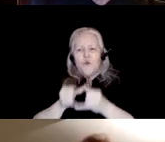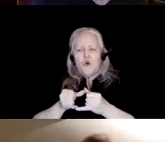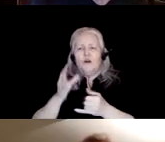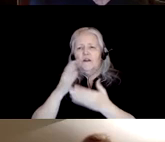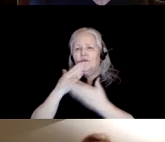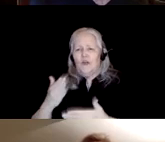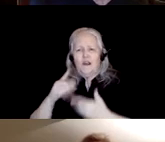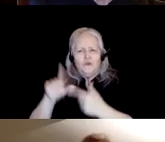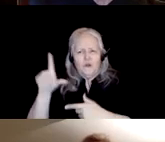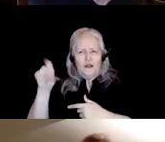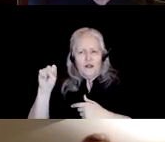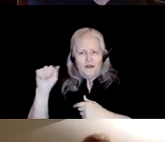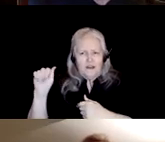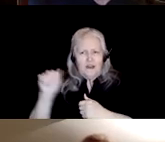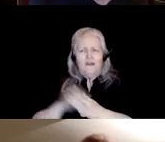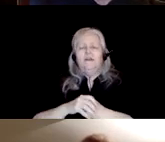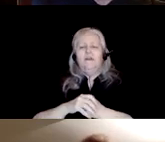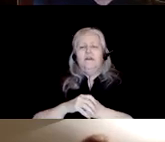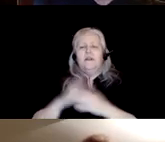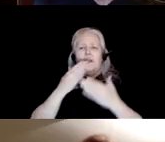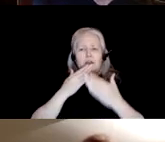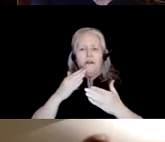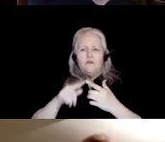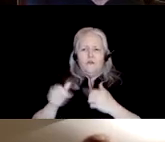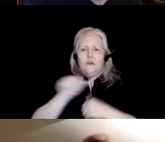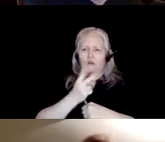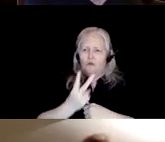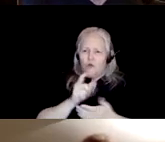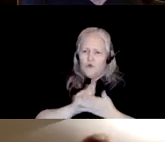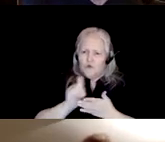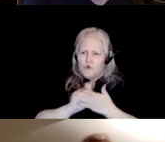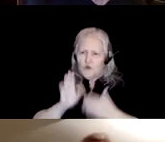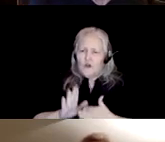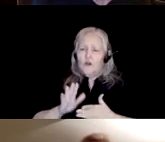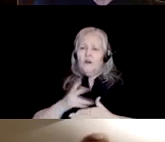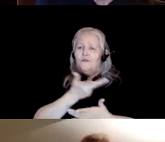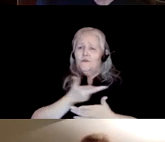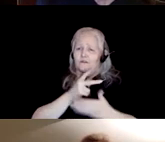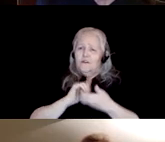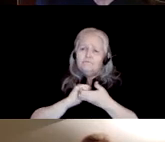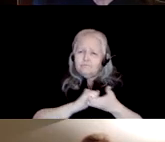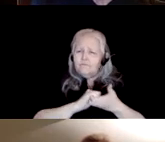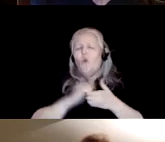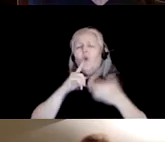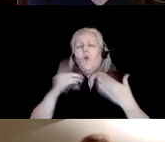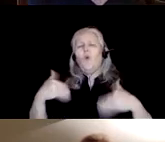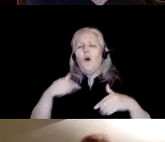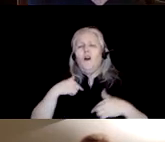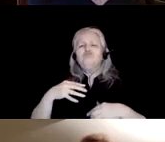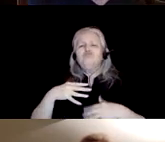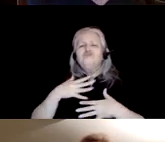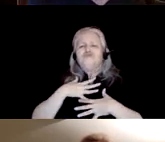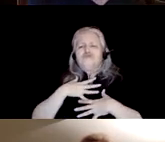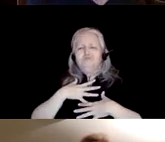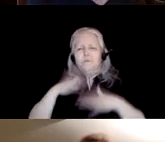lsa um thank you to my co-authors our collaborations over the years have been very meaningful for me it's been wonderful to see